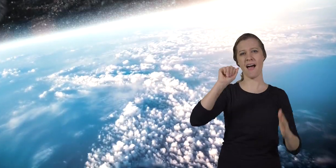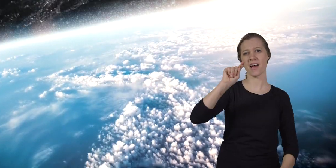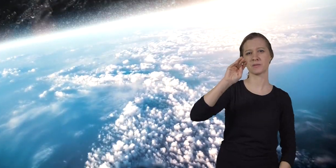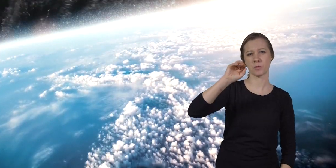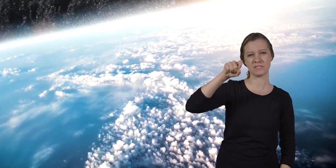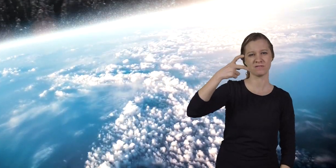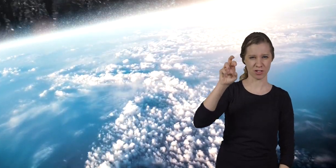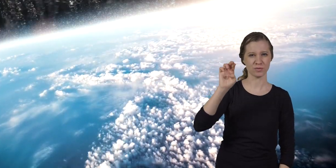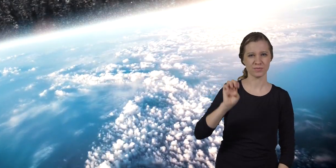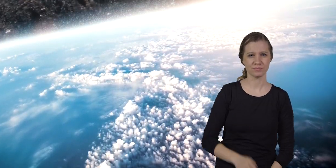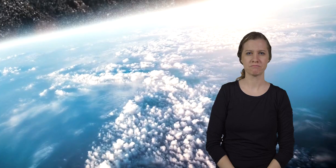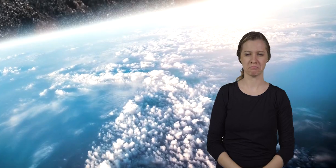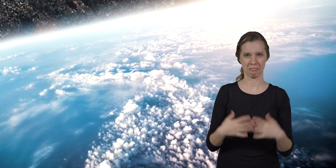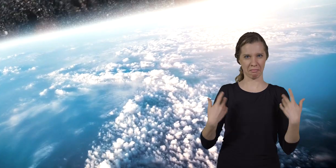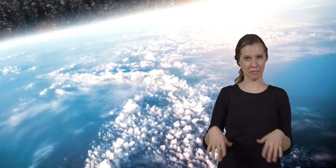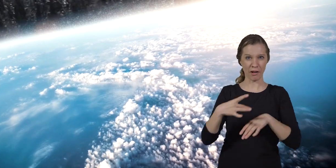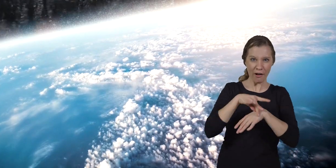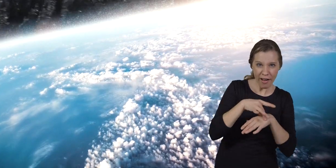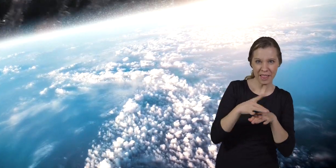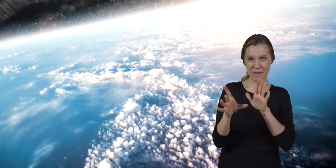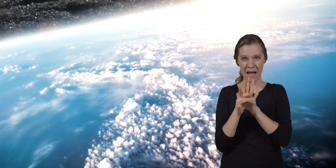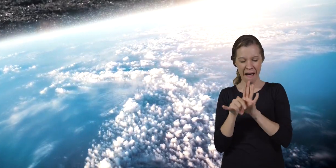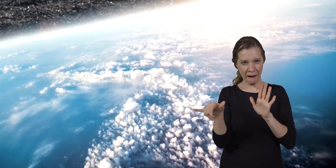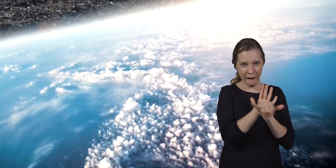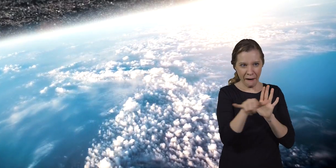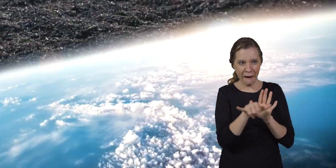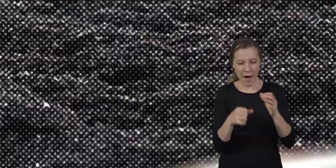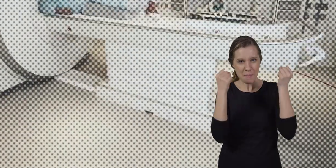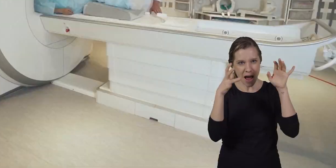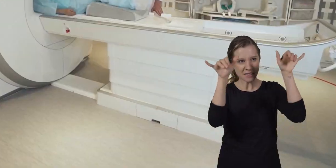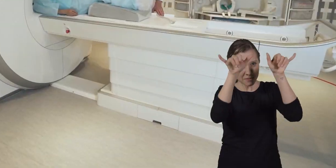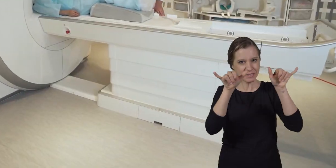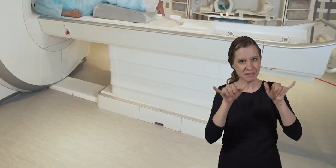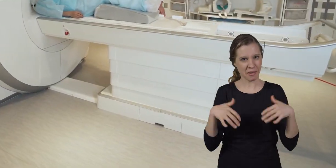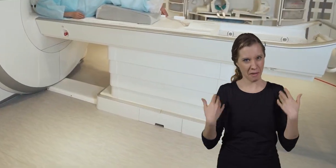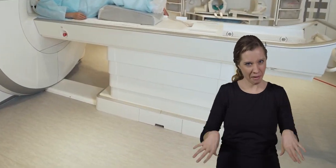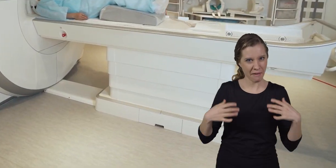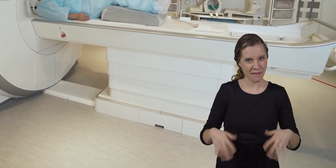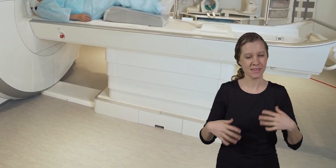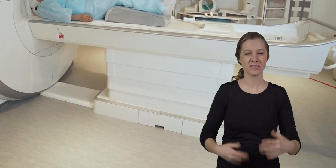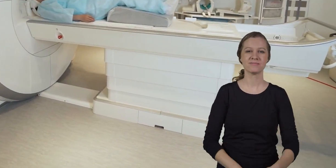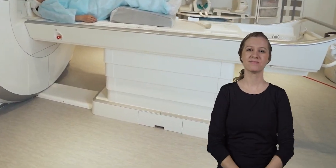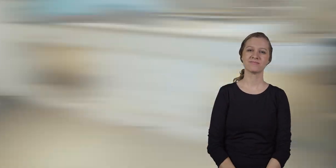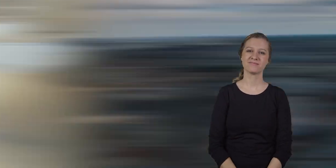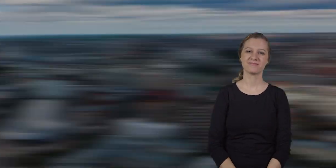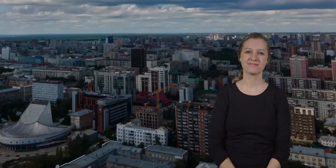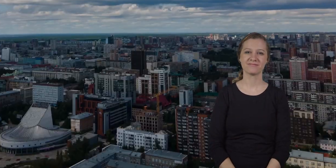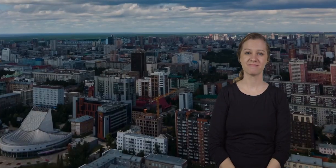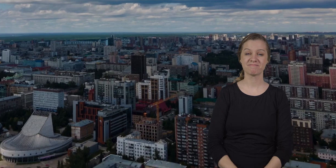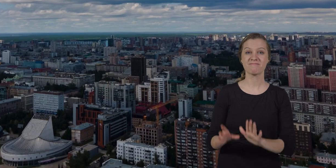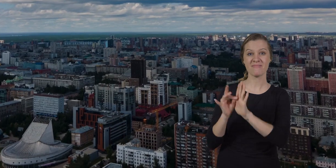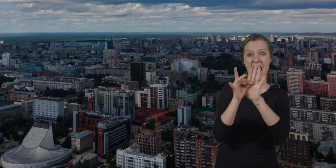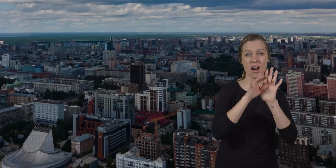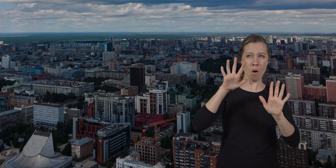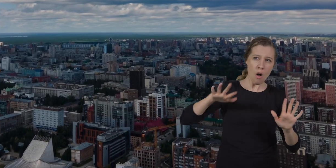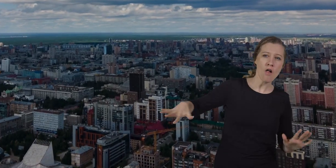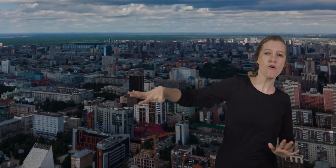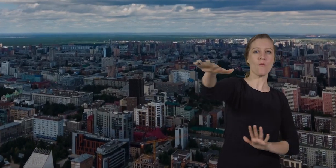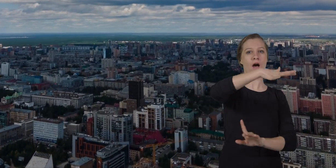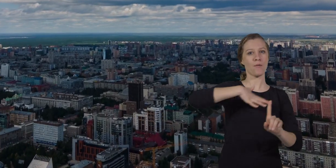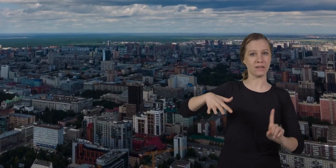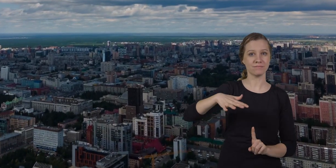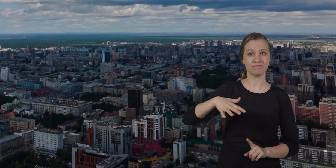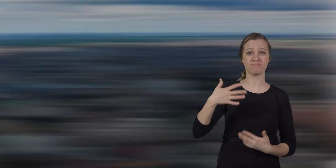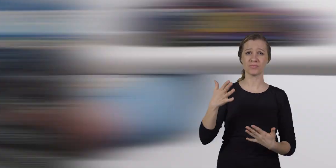that the earth and magnets had so much in common magnets are all around us they're even a part of the